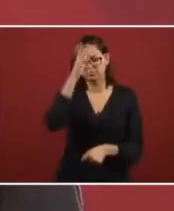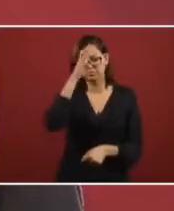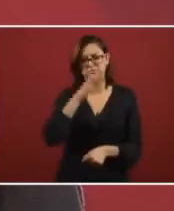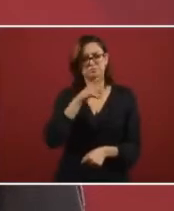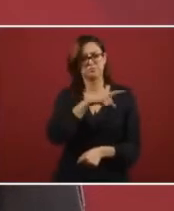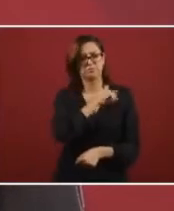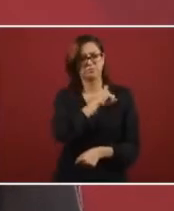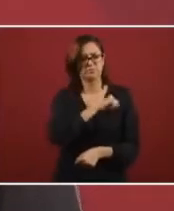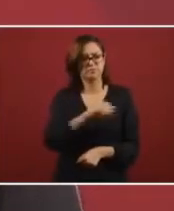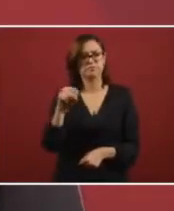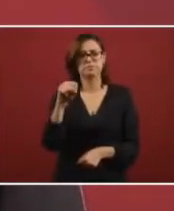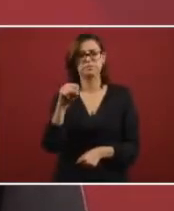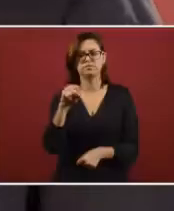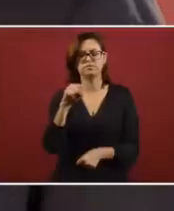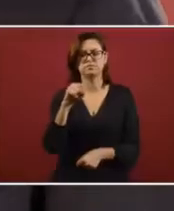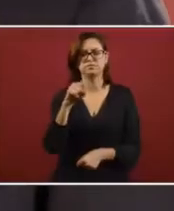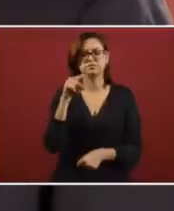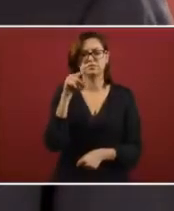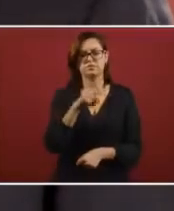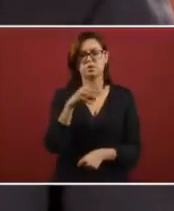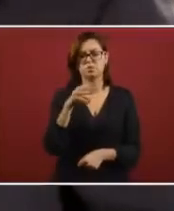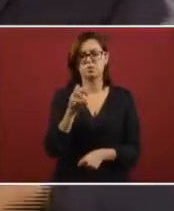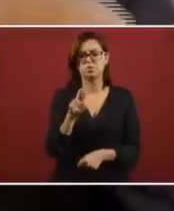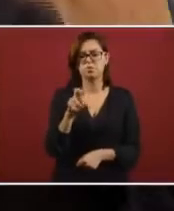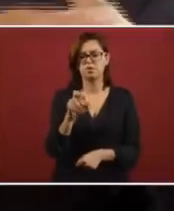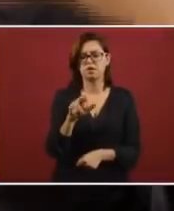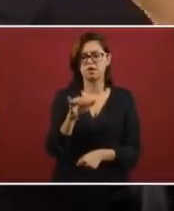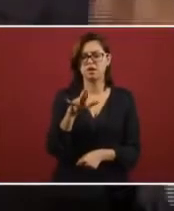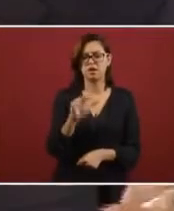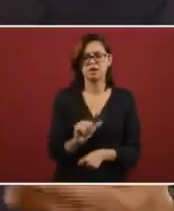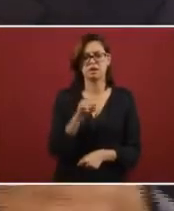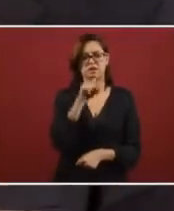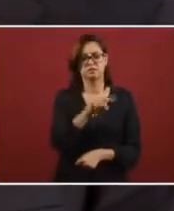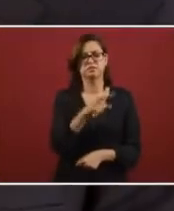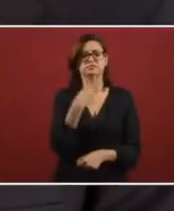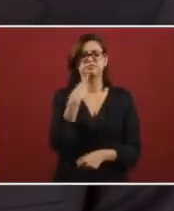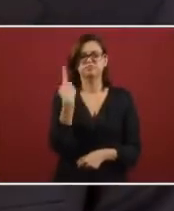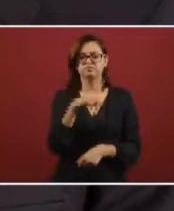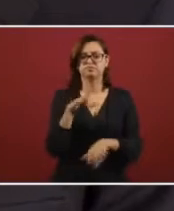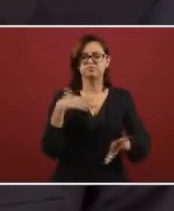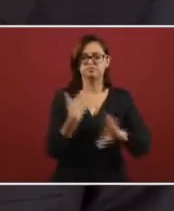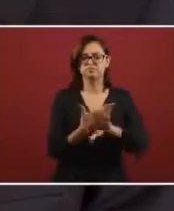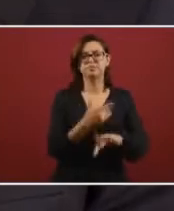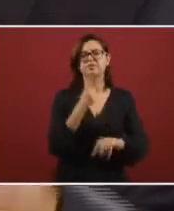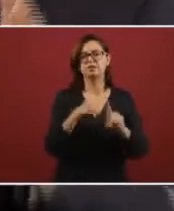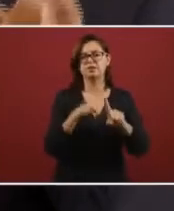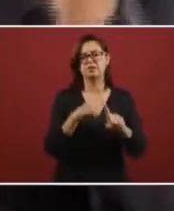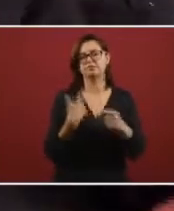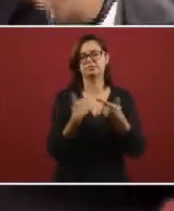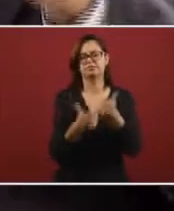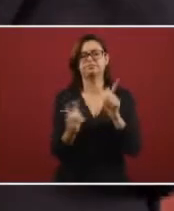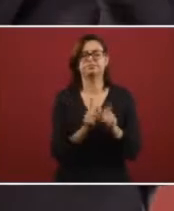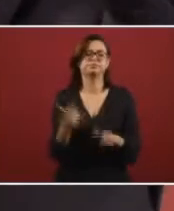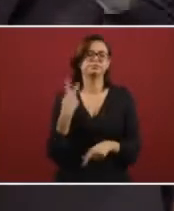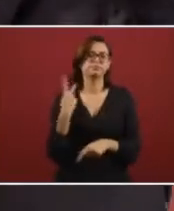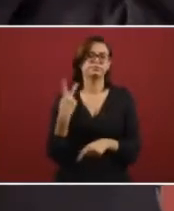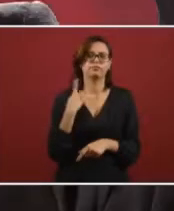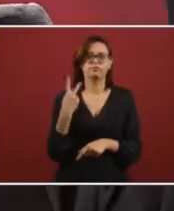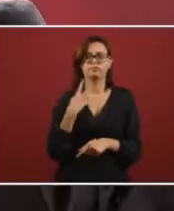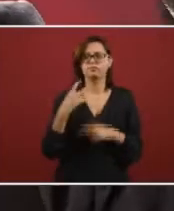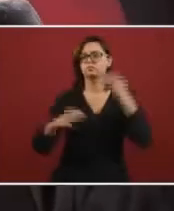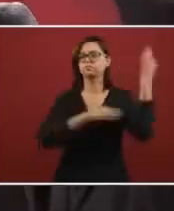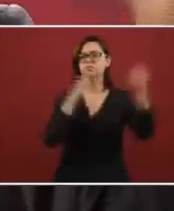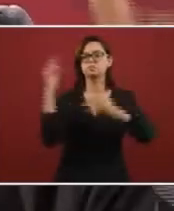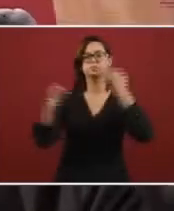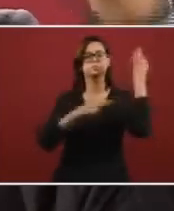of Chihuahua. Humberto Moreira. Humberto Moreira. Moreira. And they accused him from one party. A